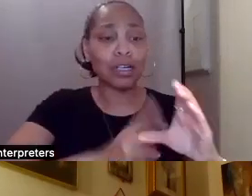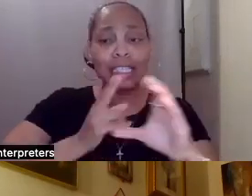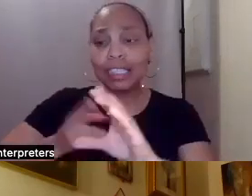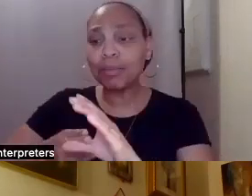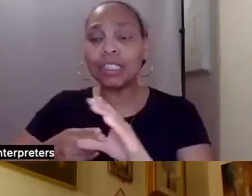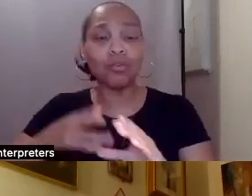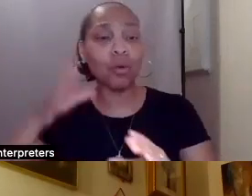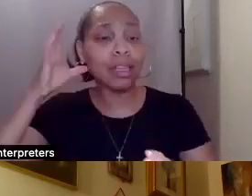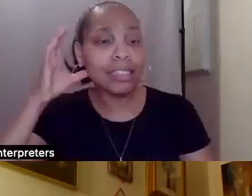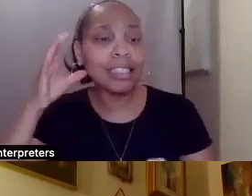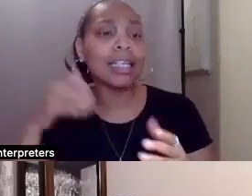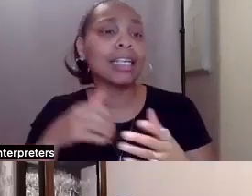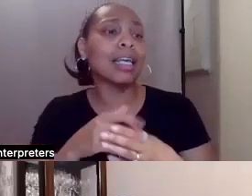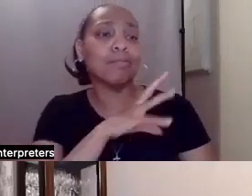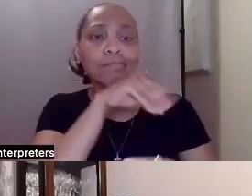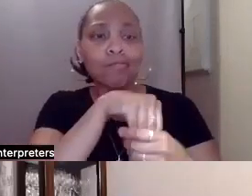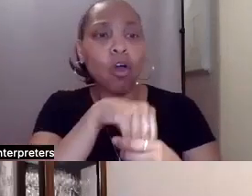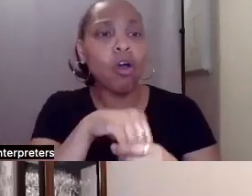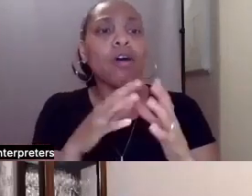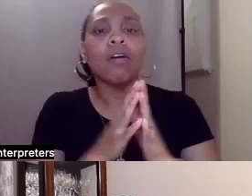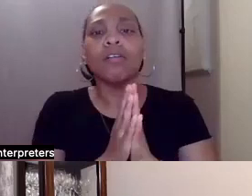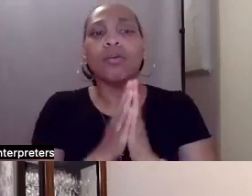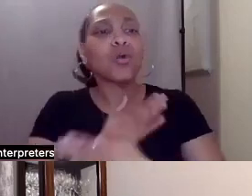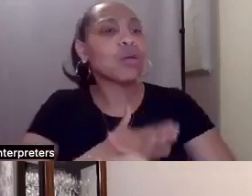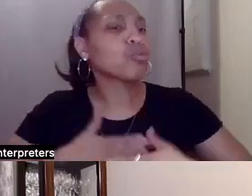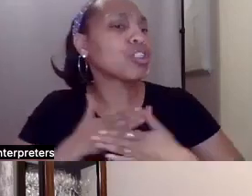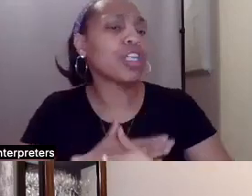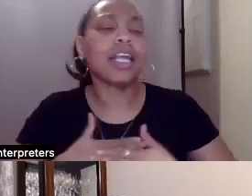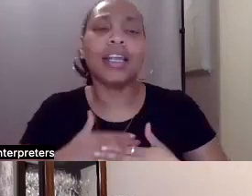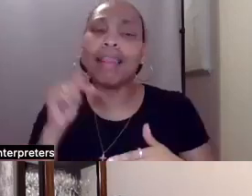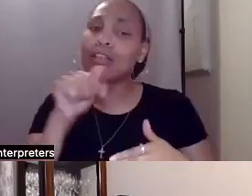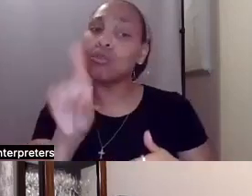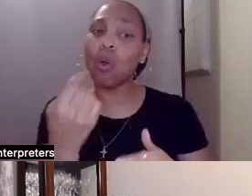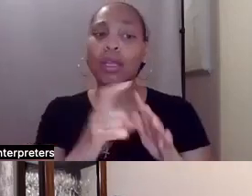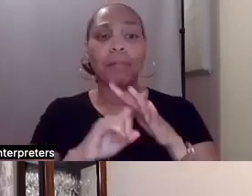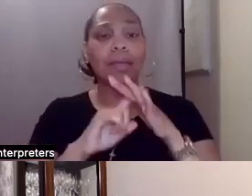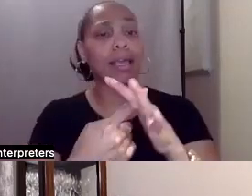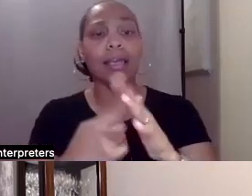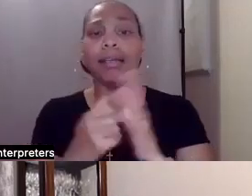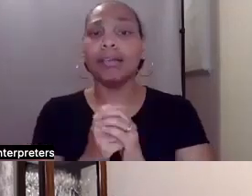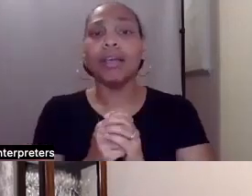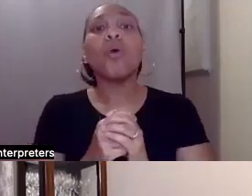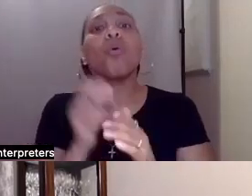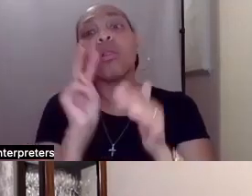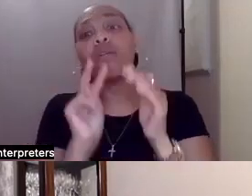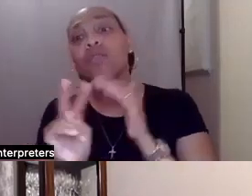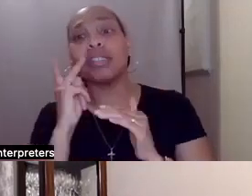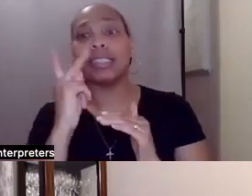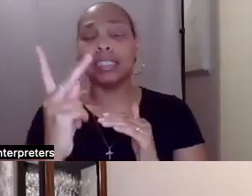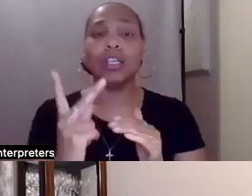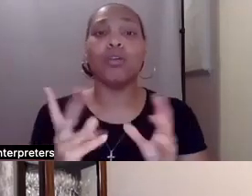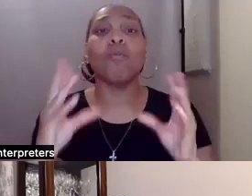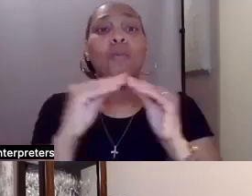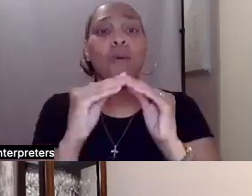many of you. We appreciate it. And we are. This is just the beginning. We look forward to seeing you all at the upcoming sessions in March.